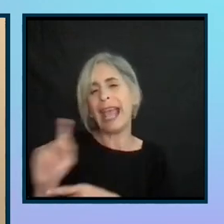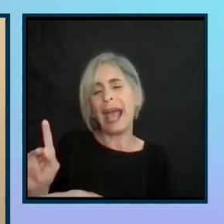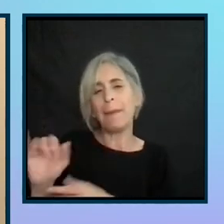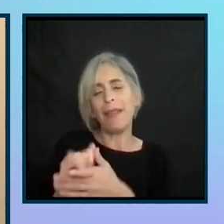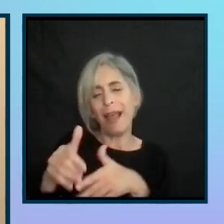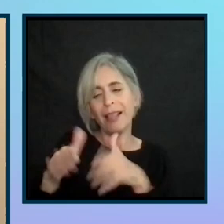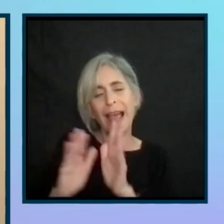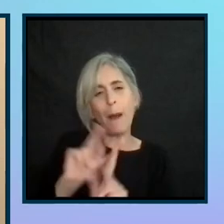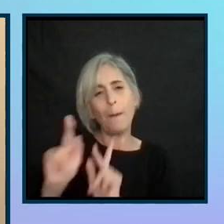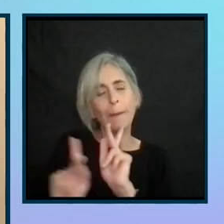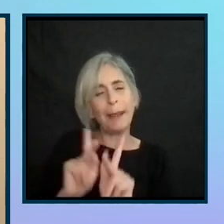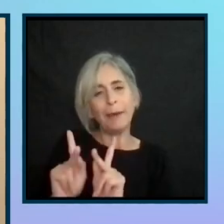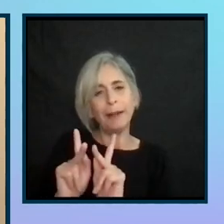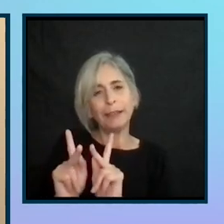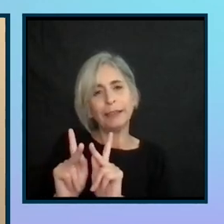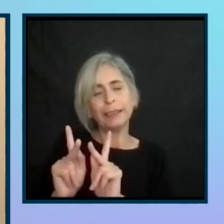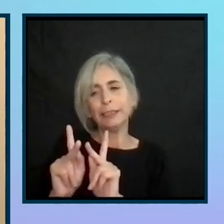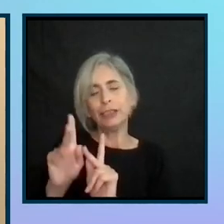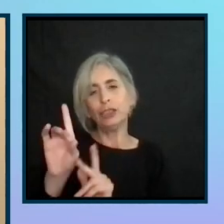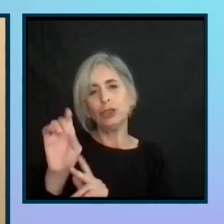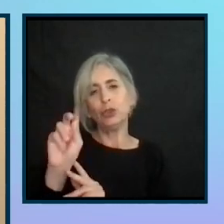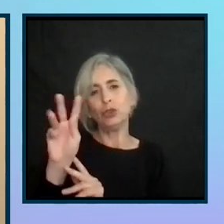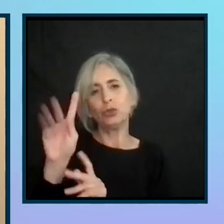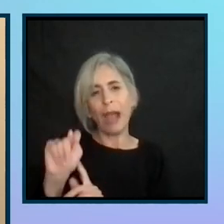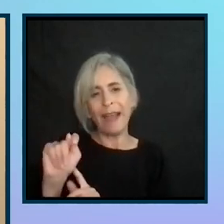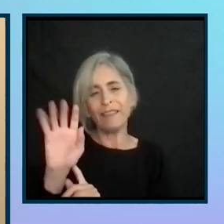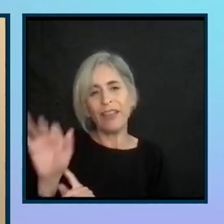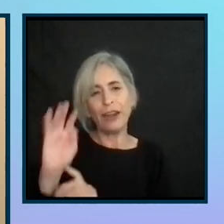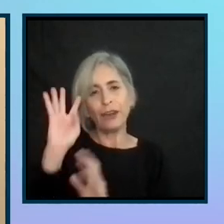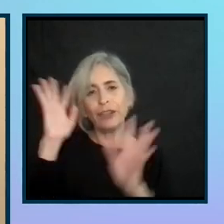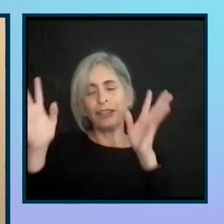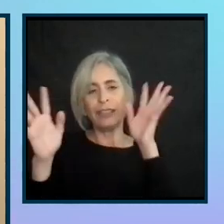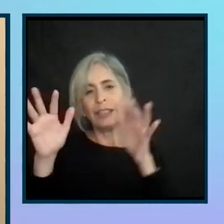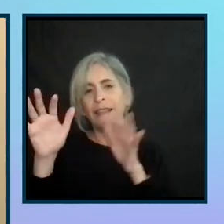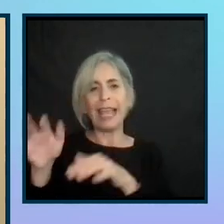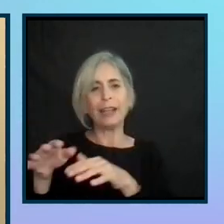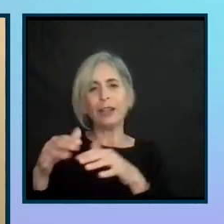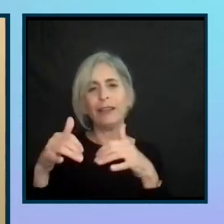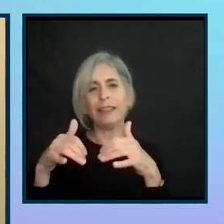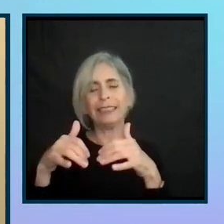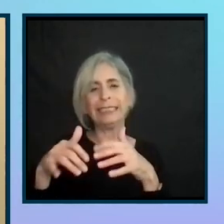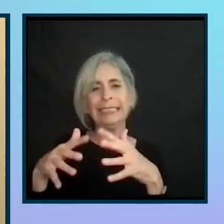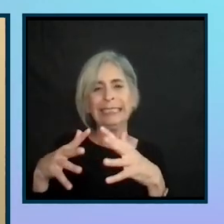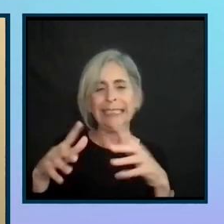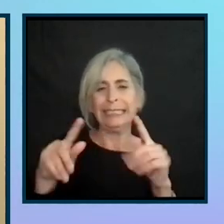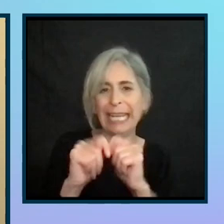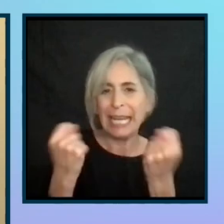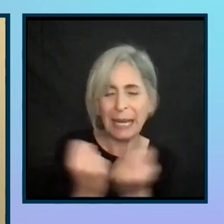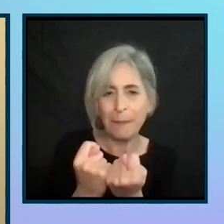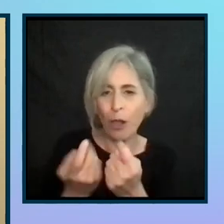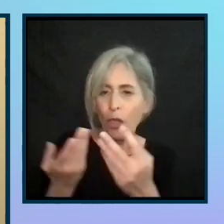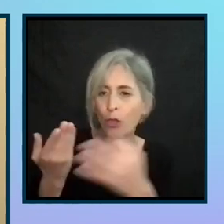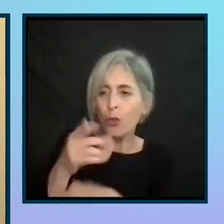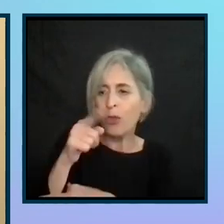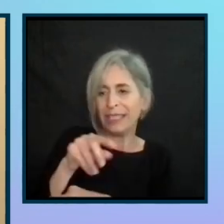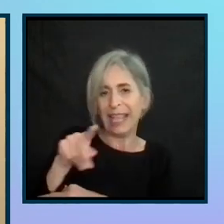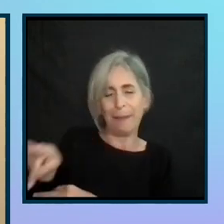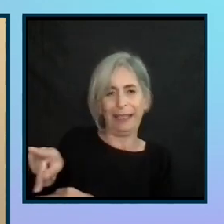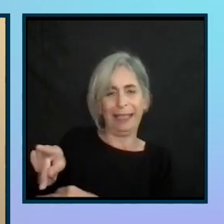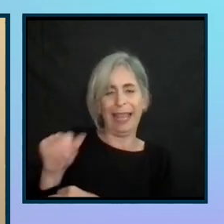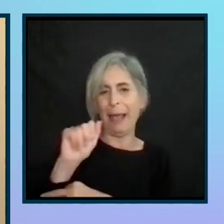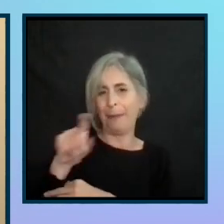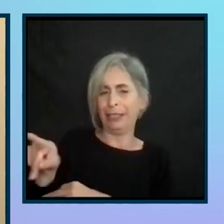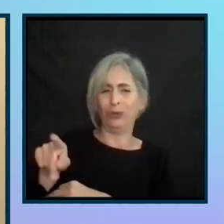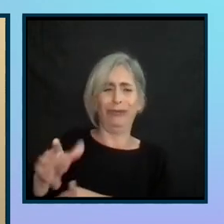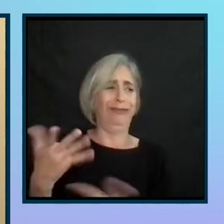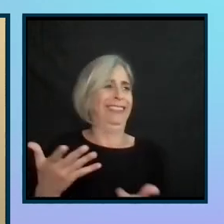allowed people to draft their Yahoo fantasy teams through the Big Noggins application. And it was just dumb luck